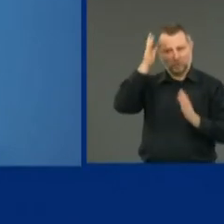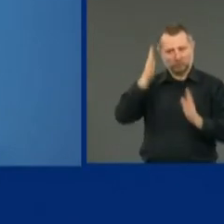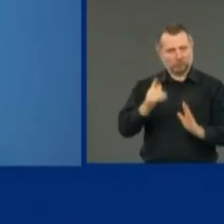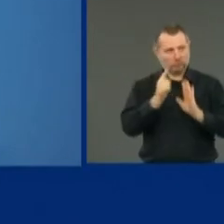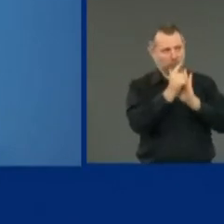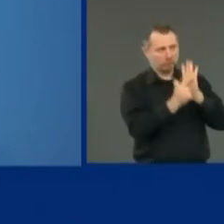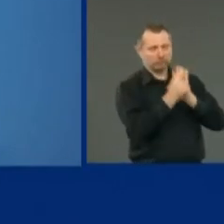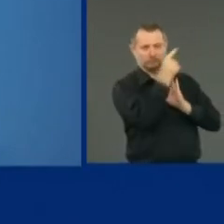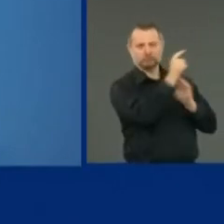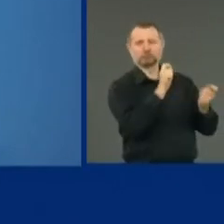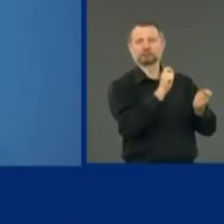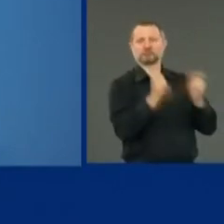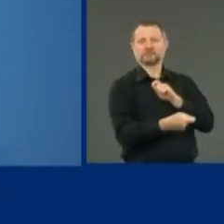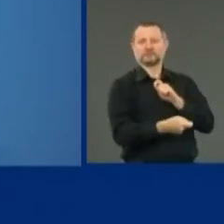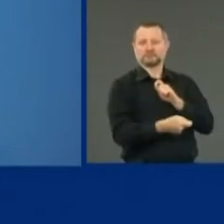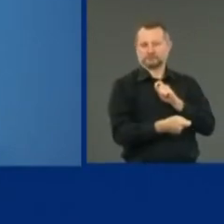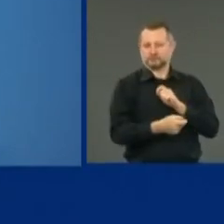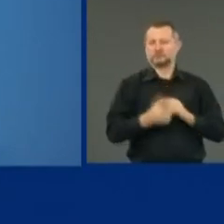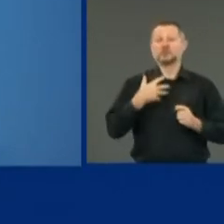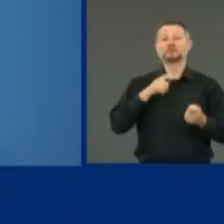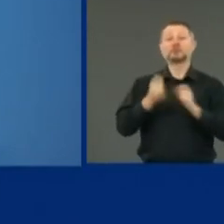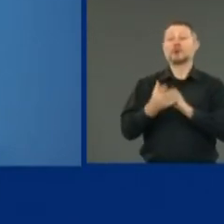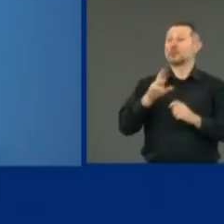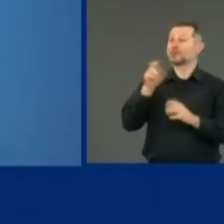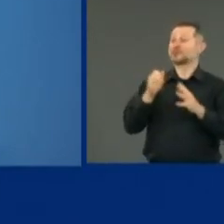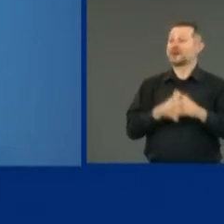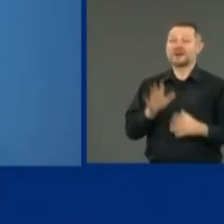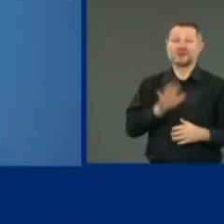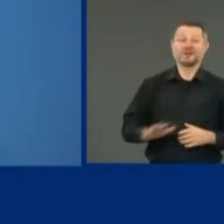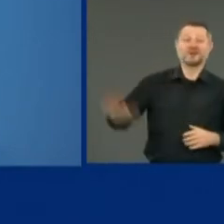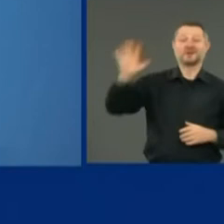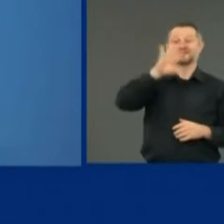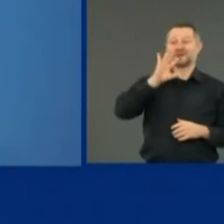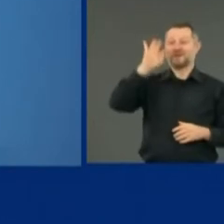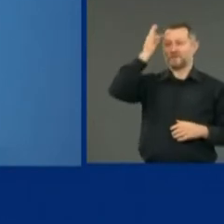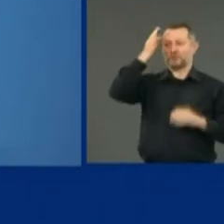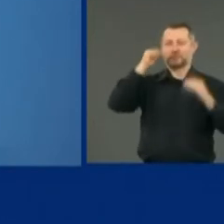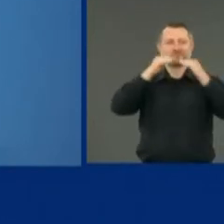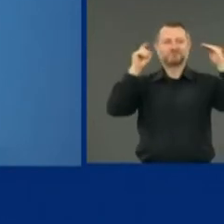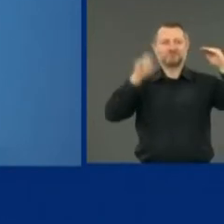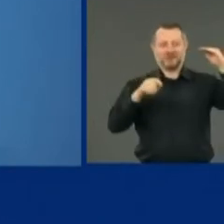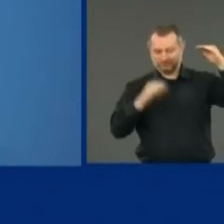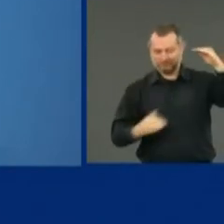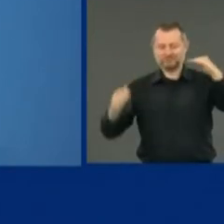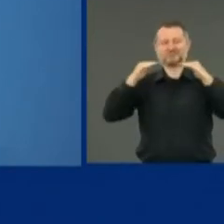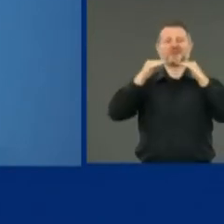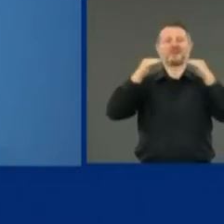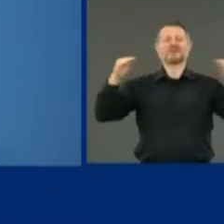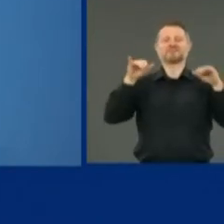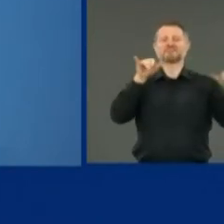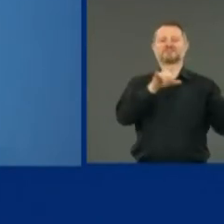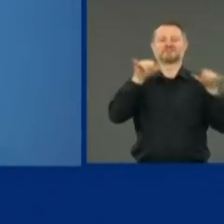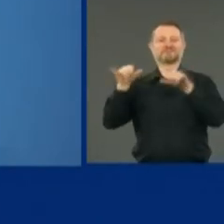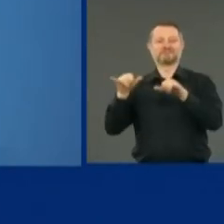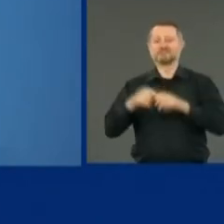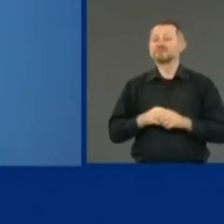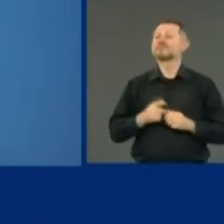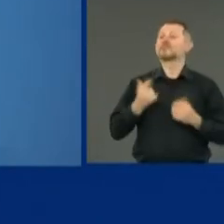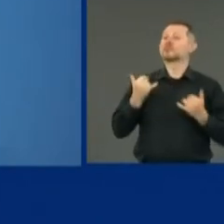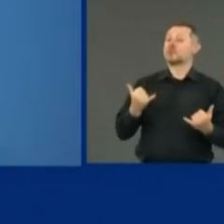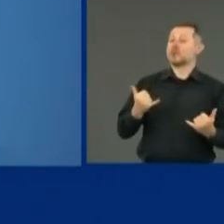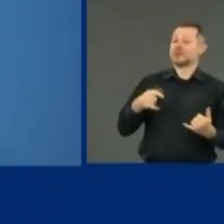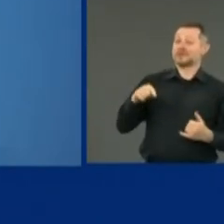You want to change this country. That has to happen on the national level. And we're in the midst of national elections.